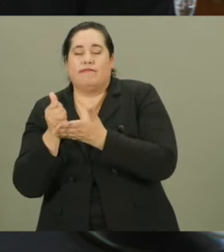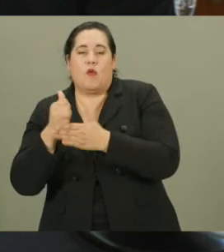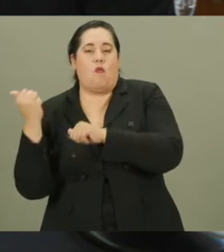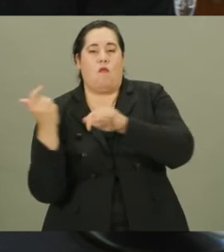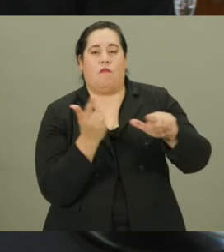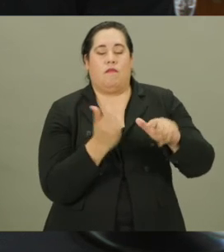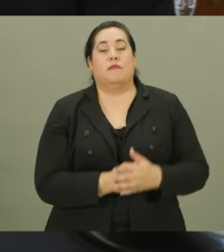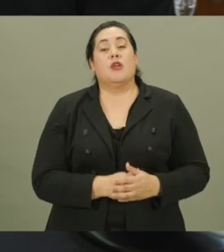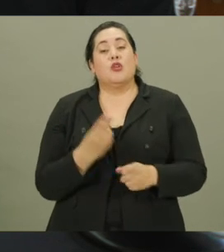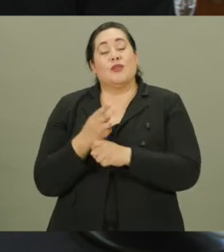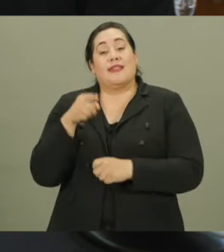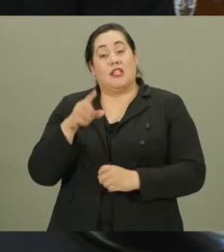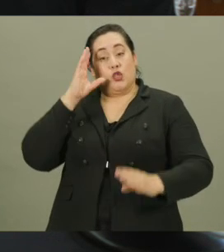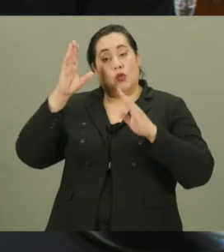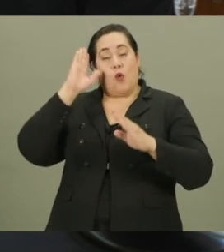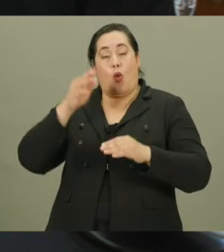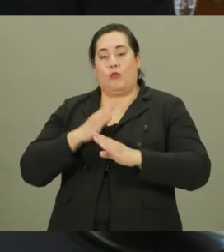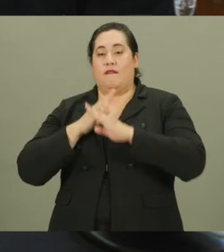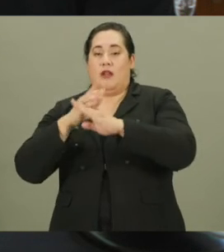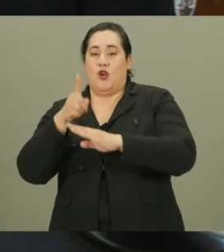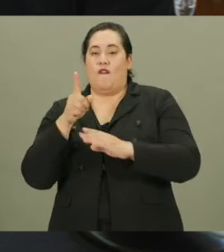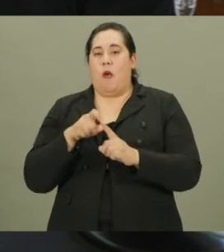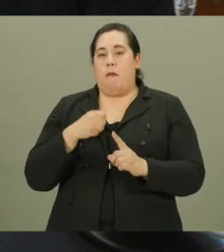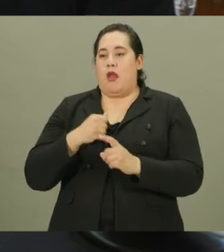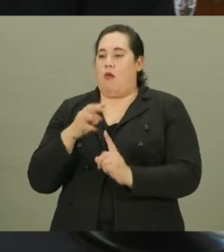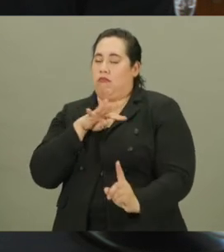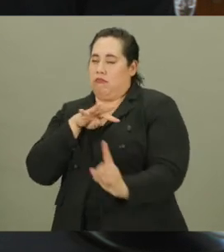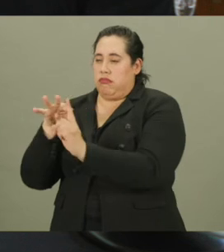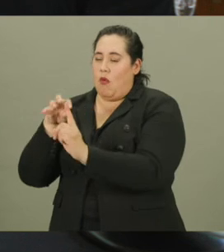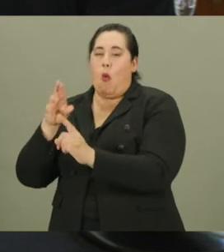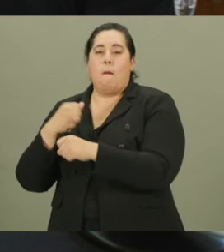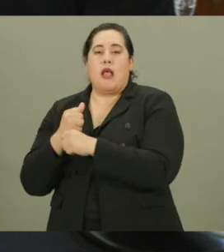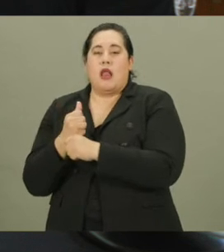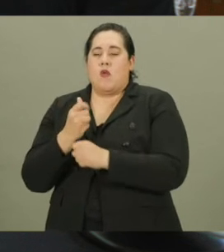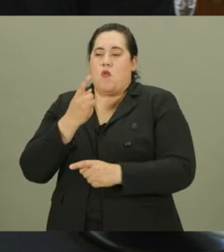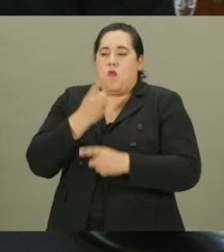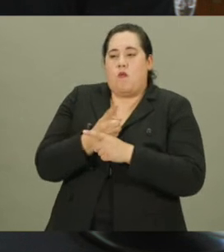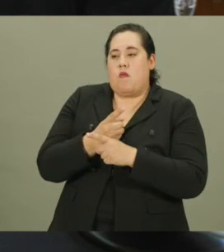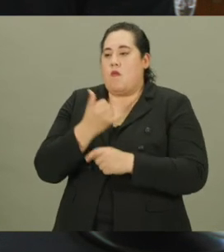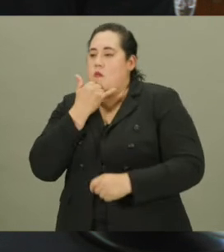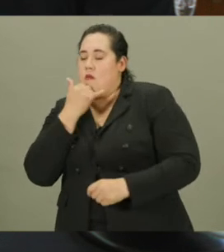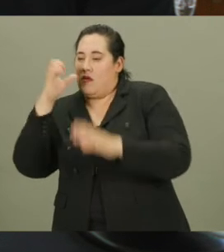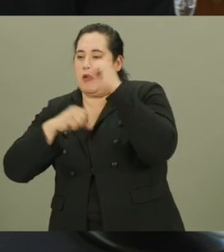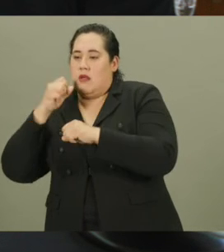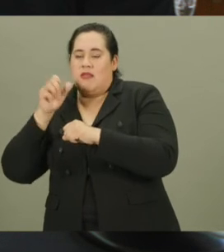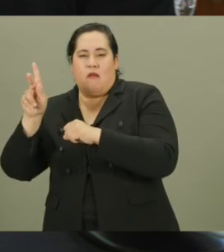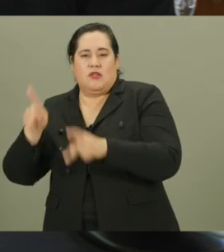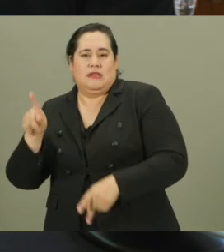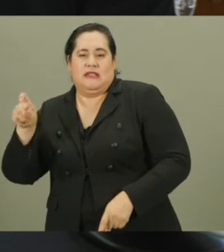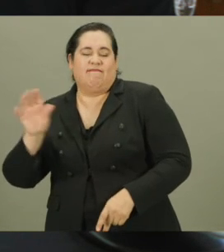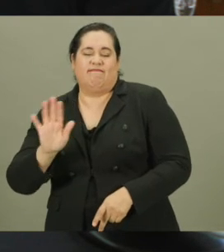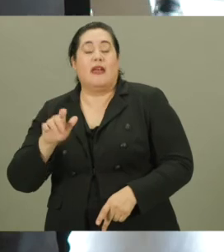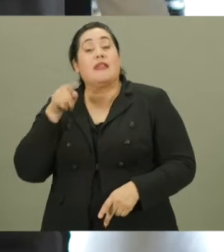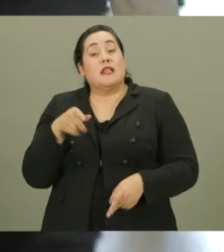additional assistance. Using this greeting will prevent you from singling anyone out or making incorrect assumptions about that